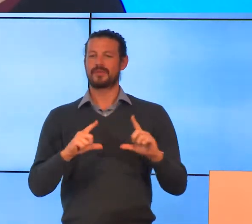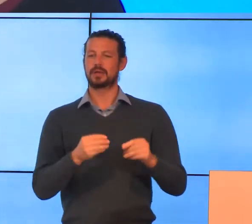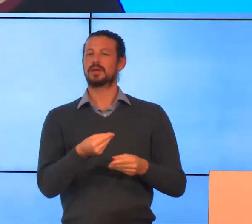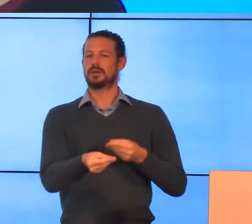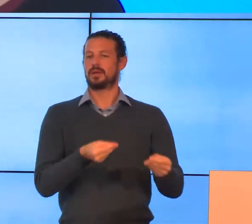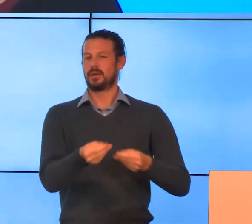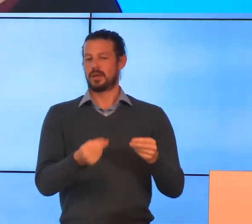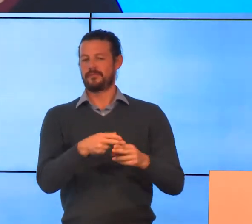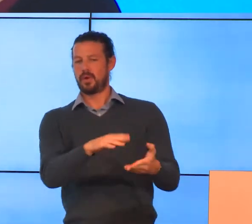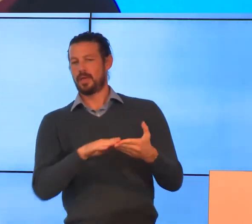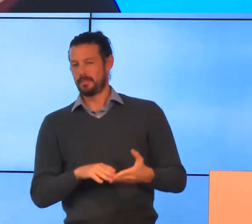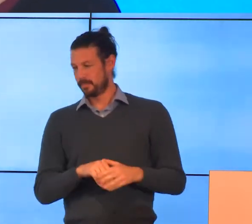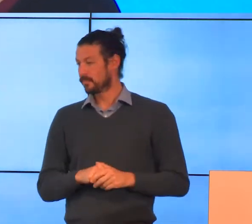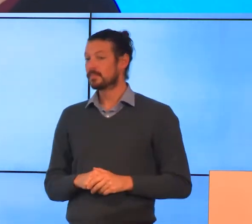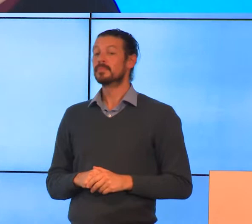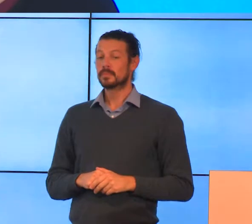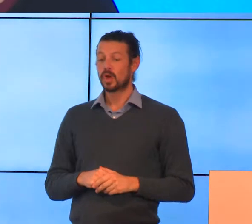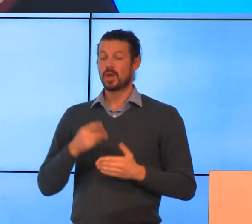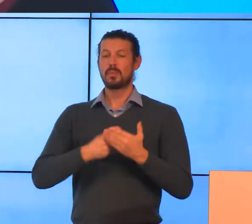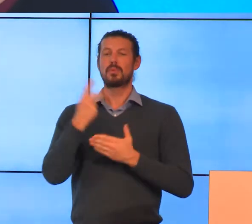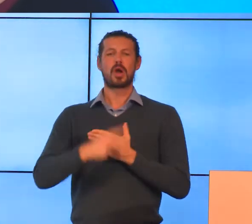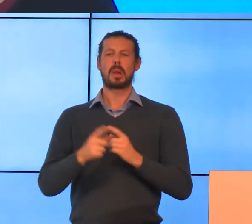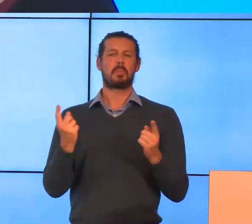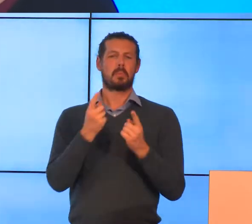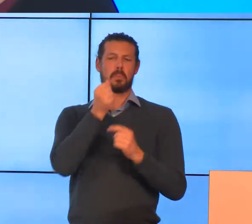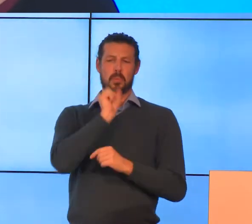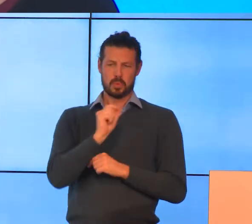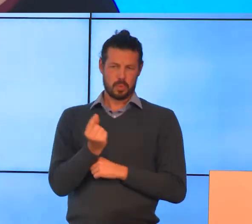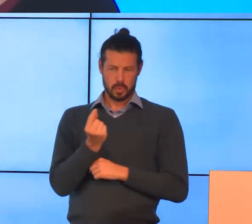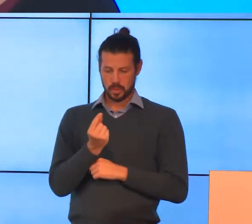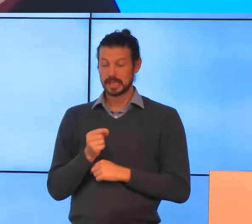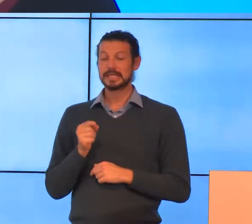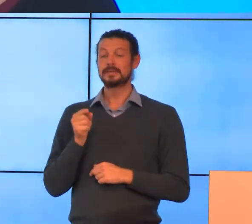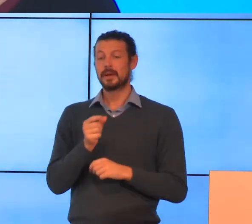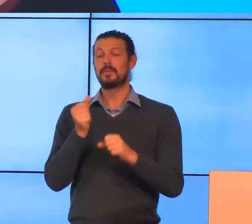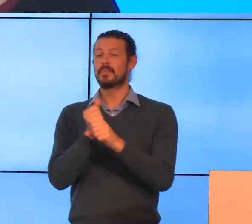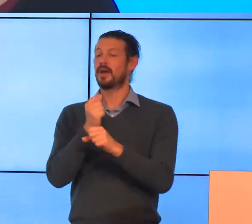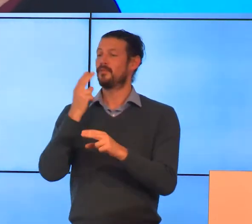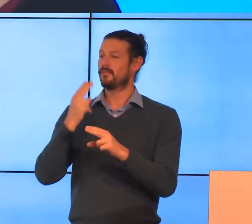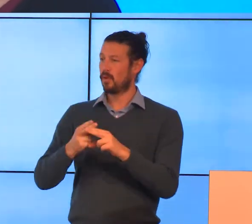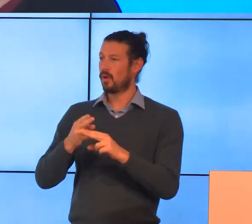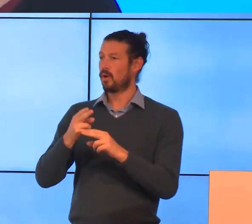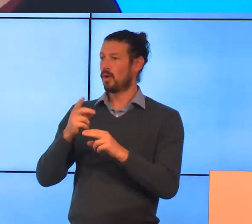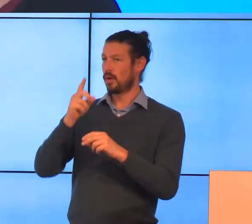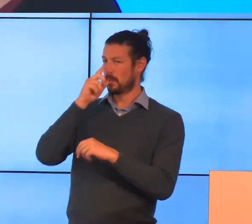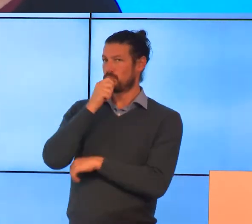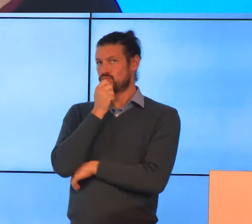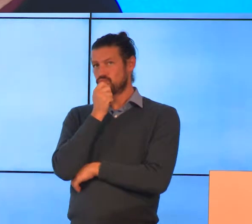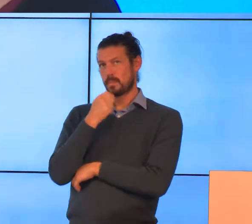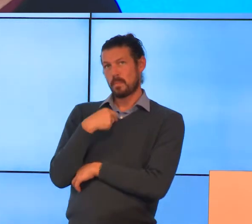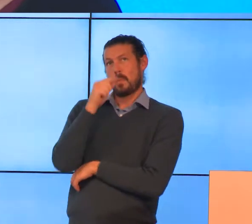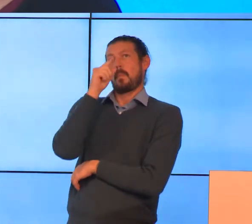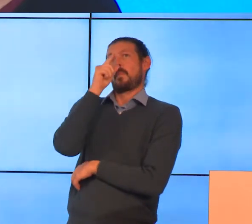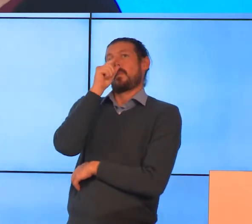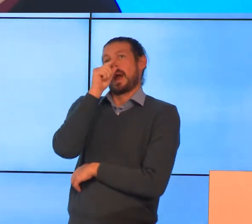So who can use it? DSP and Me was created for people who think they may be eligible for the